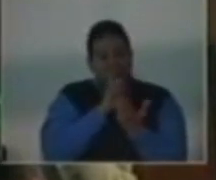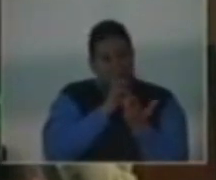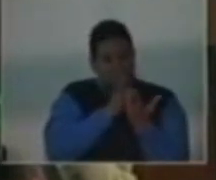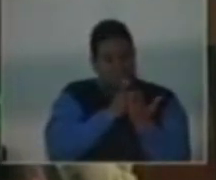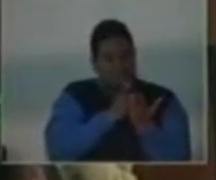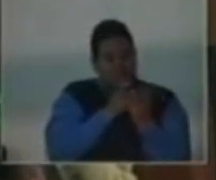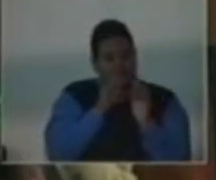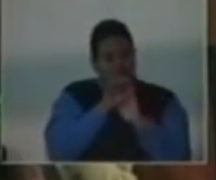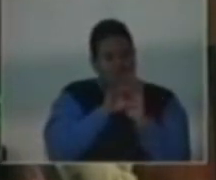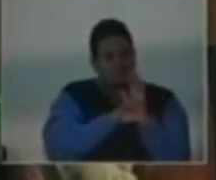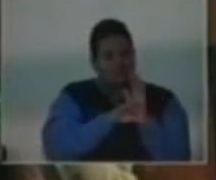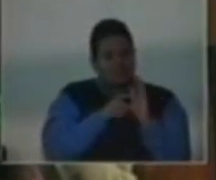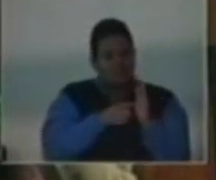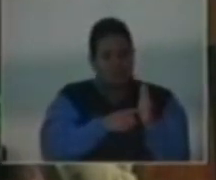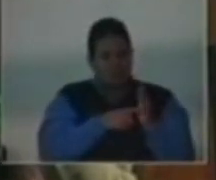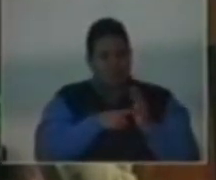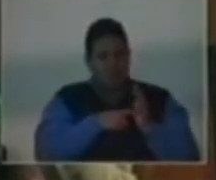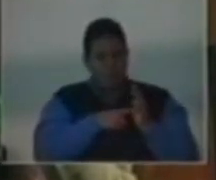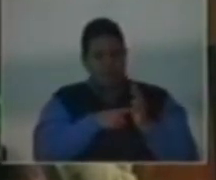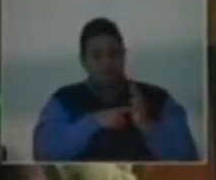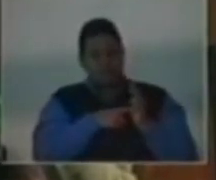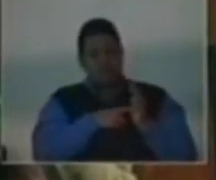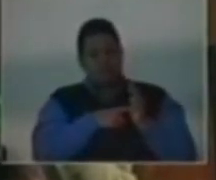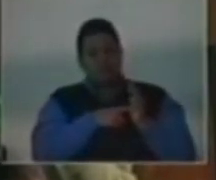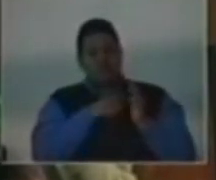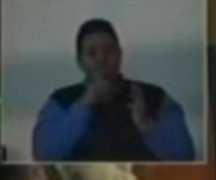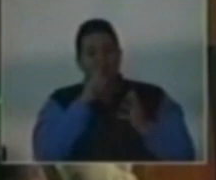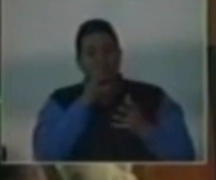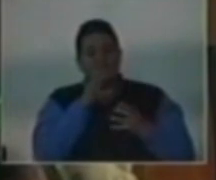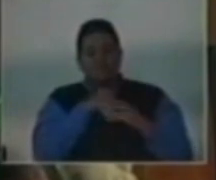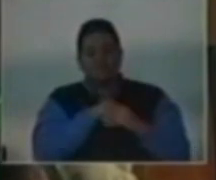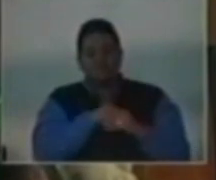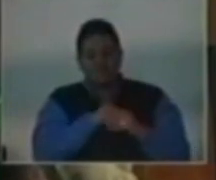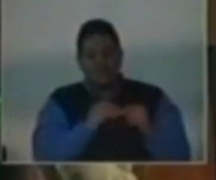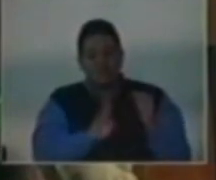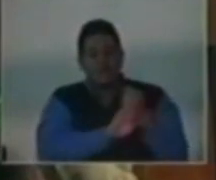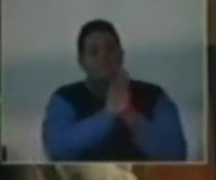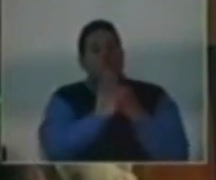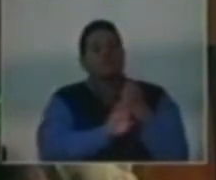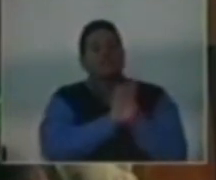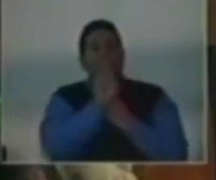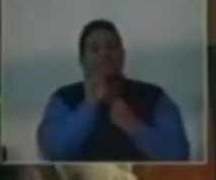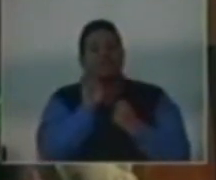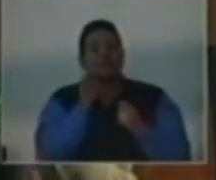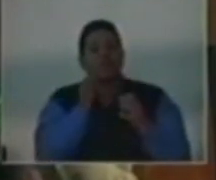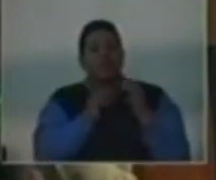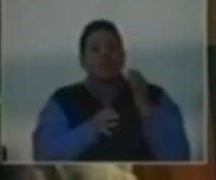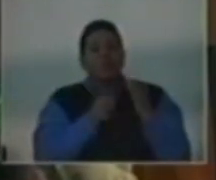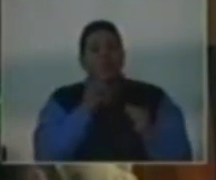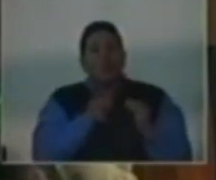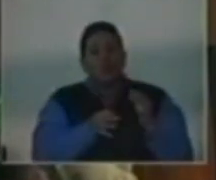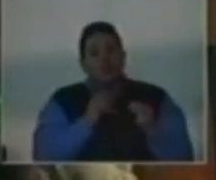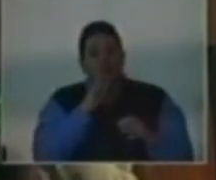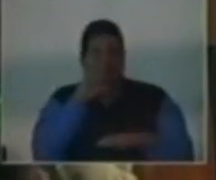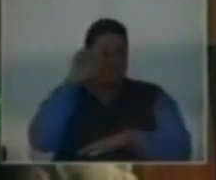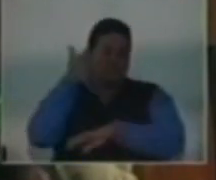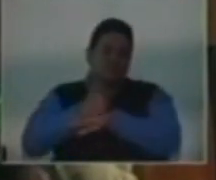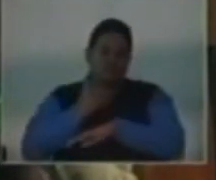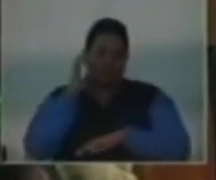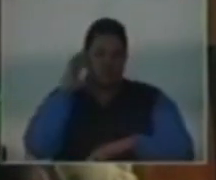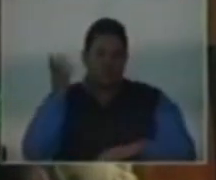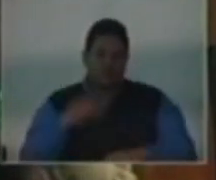requirement of entrenching and protecting the court that is being established.